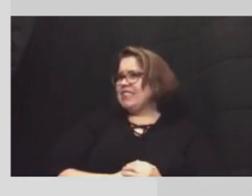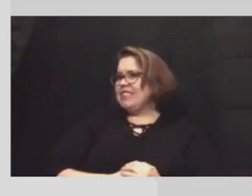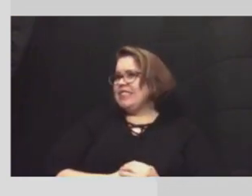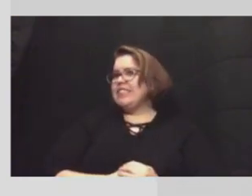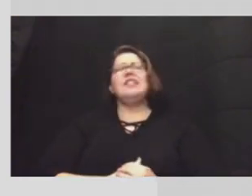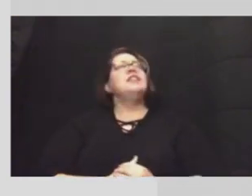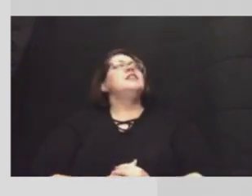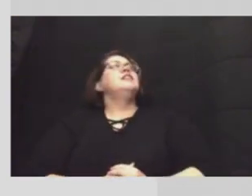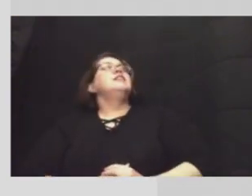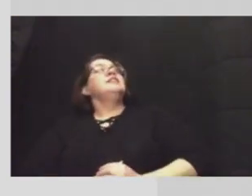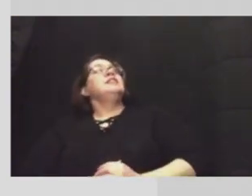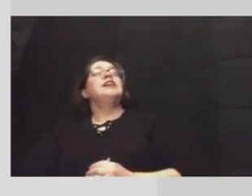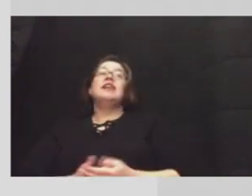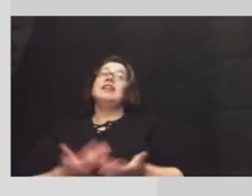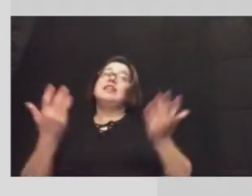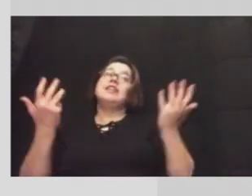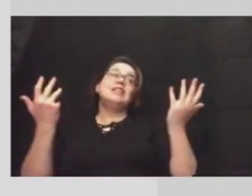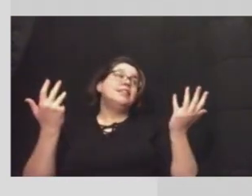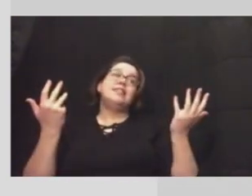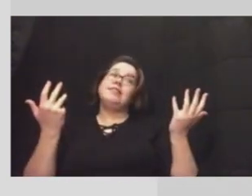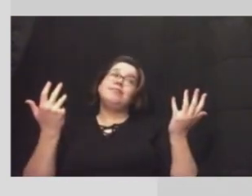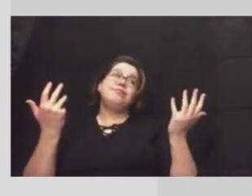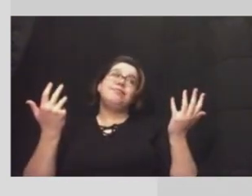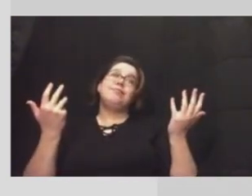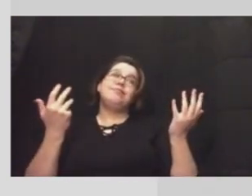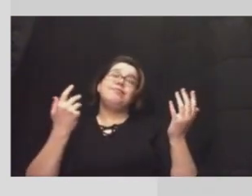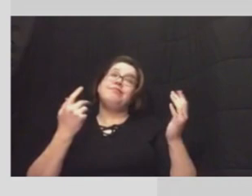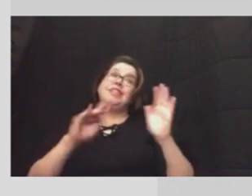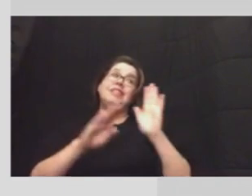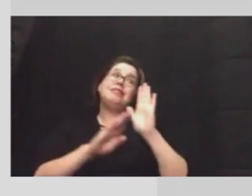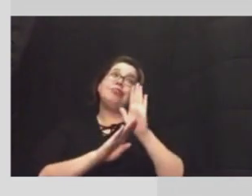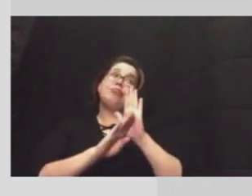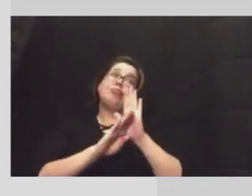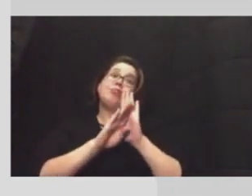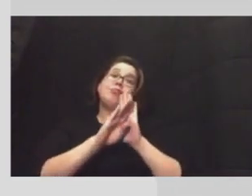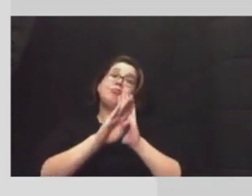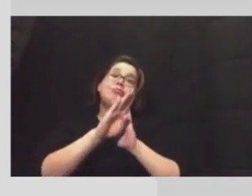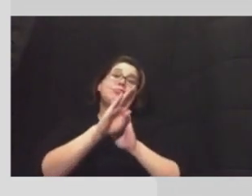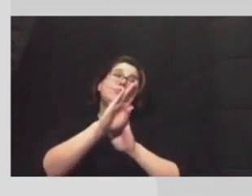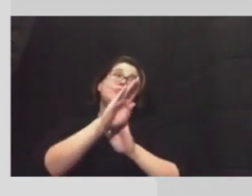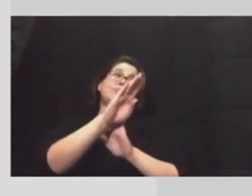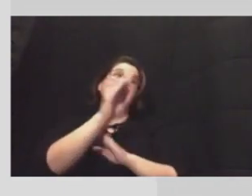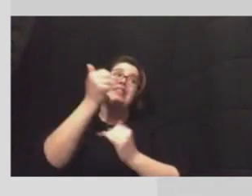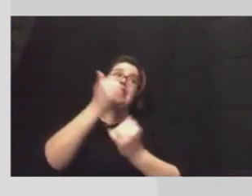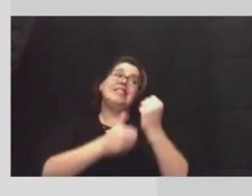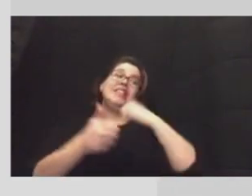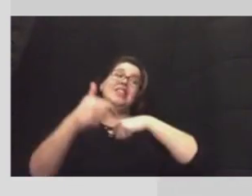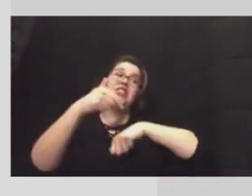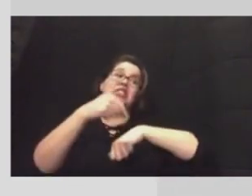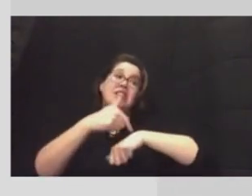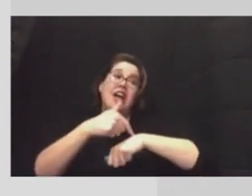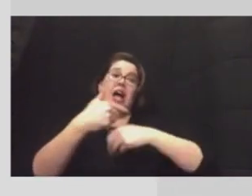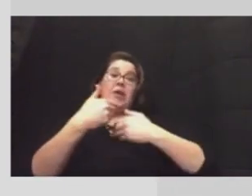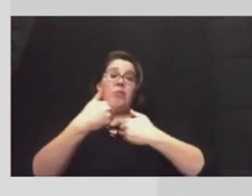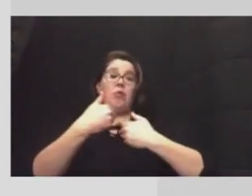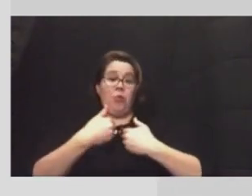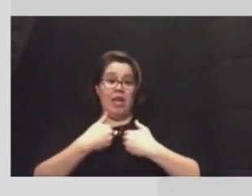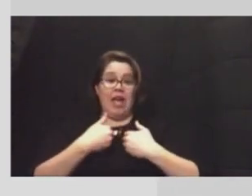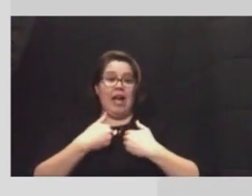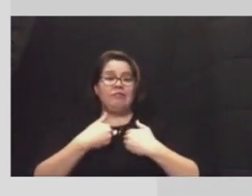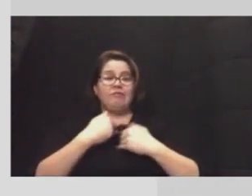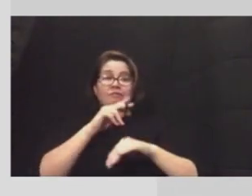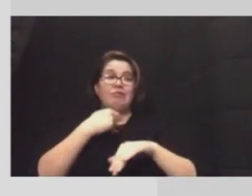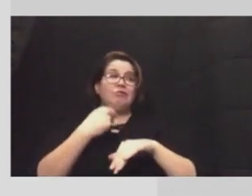uh it it goes up uh just every time we have a period of normal